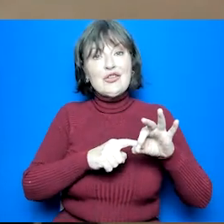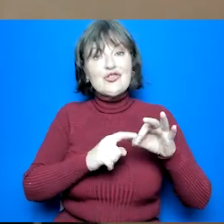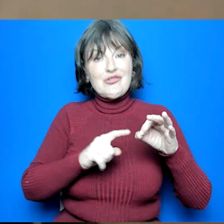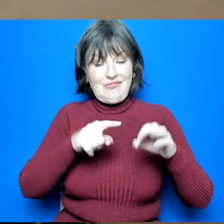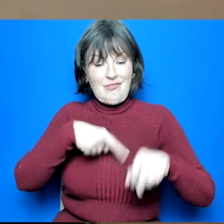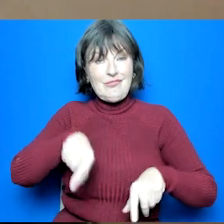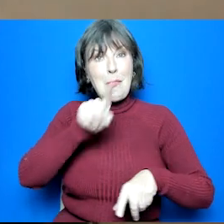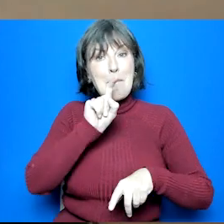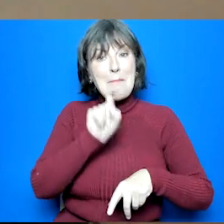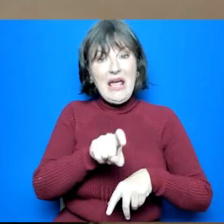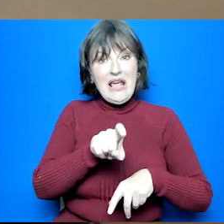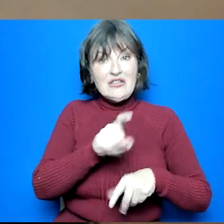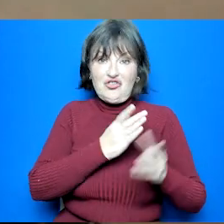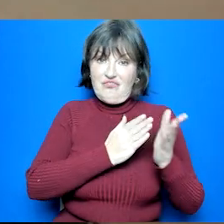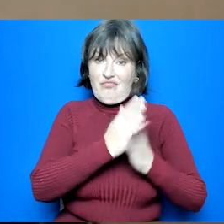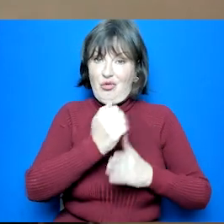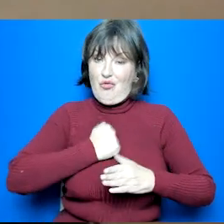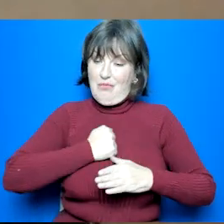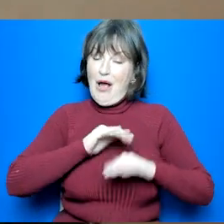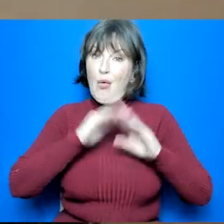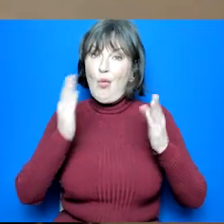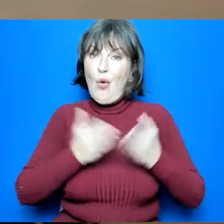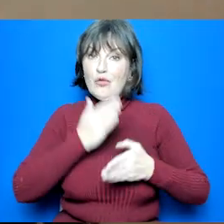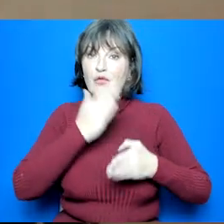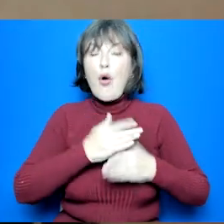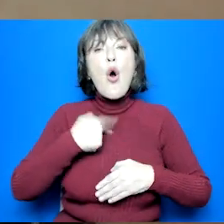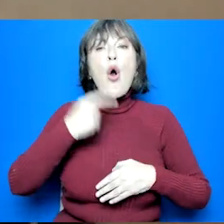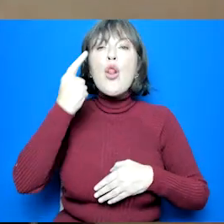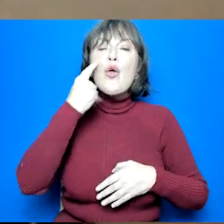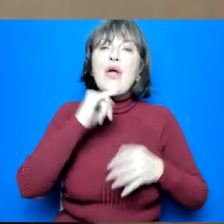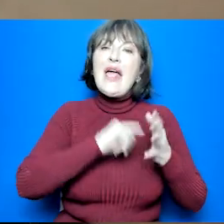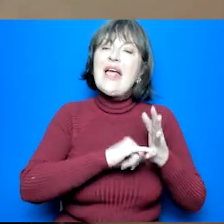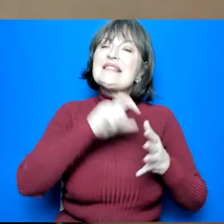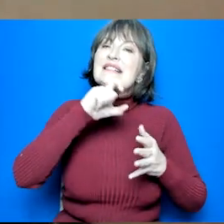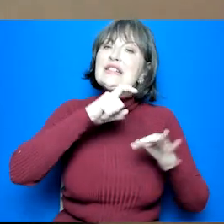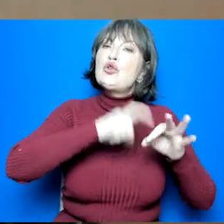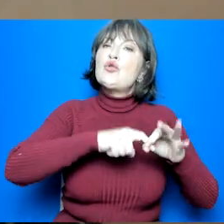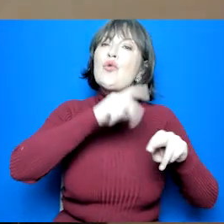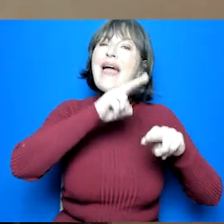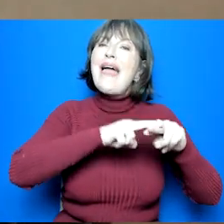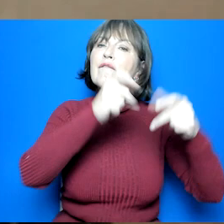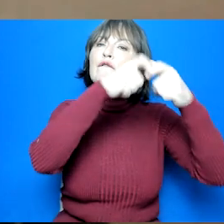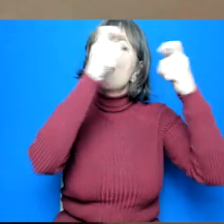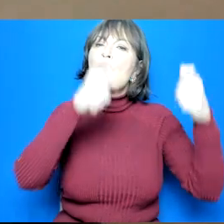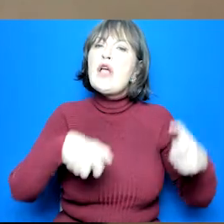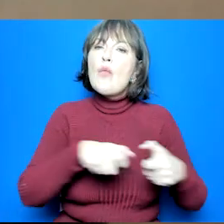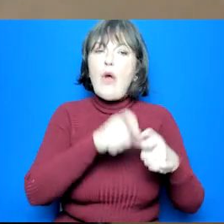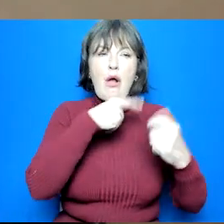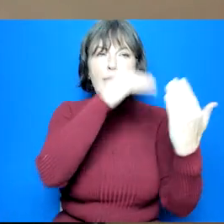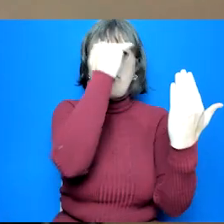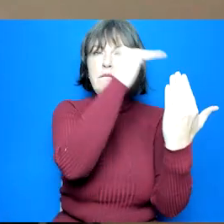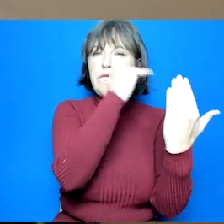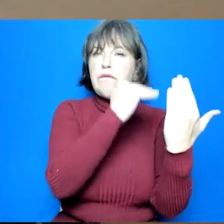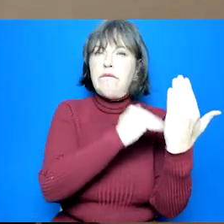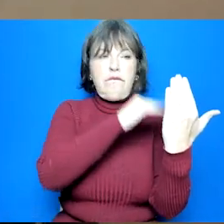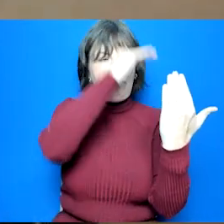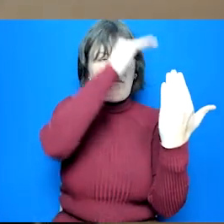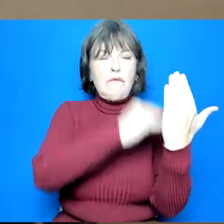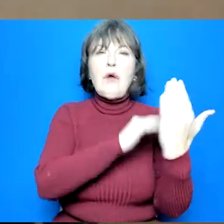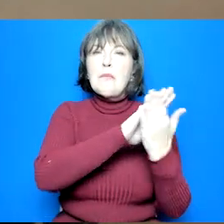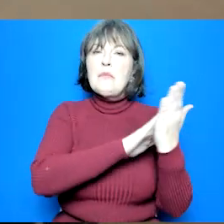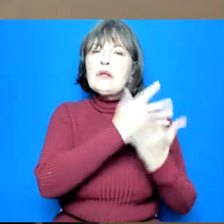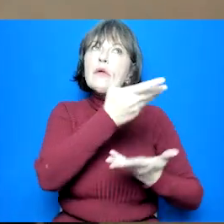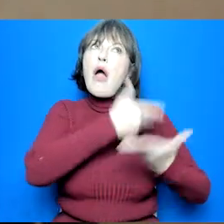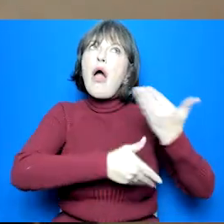at the Scottish credit and qualifications framework or the SQF framework to help you understand the main Scottish qualifications